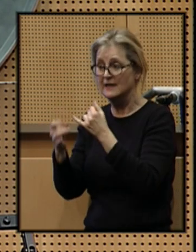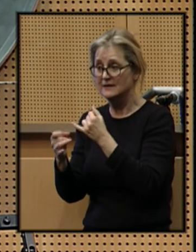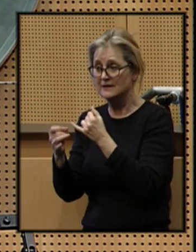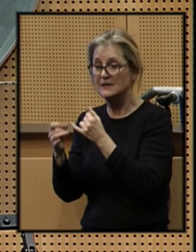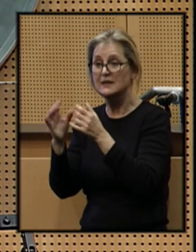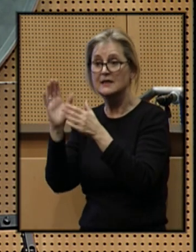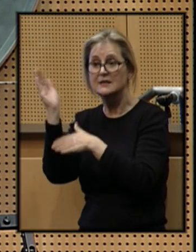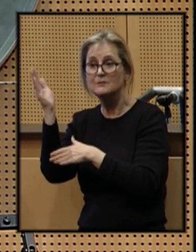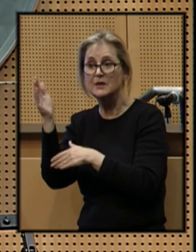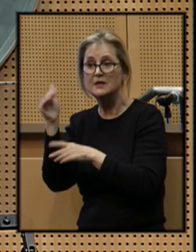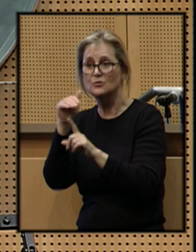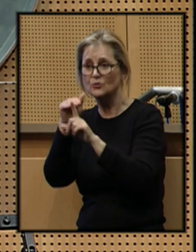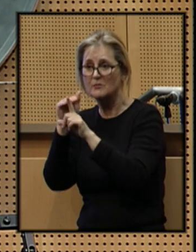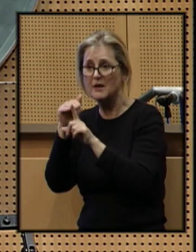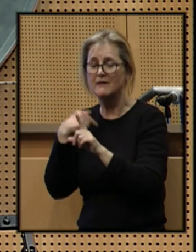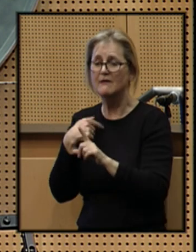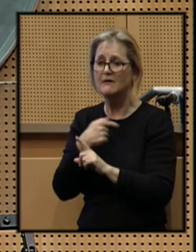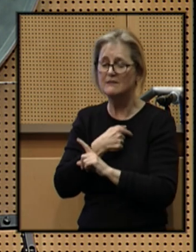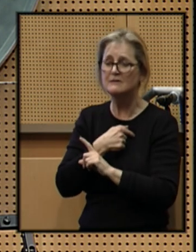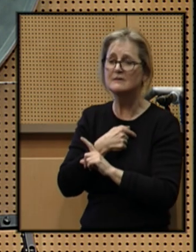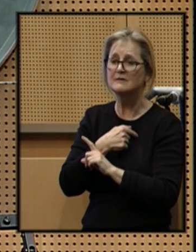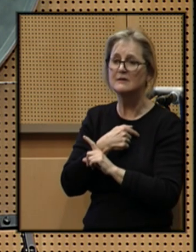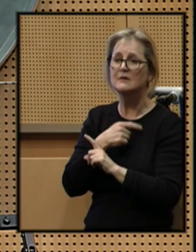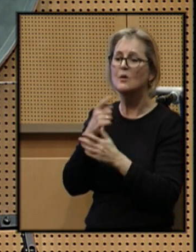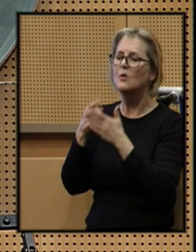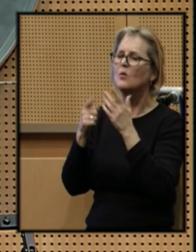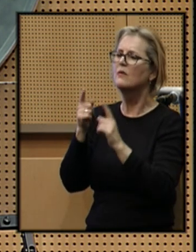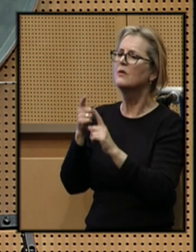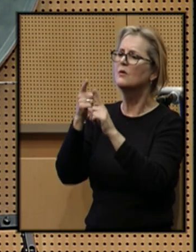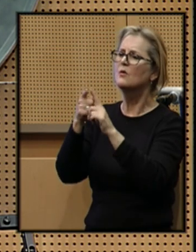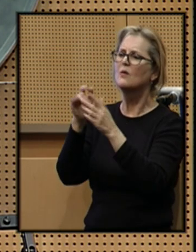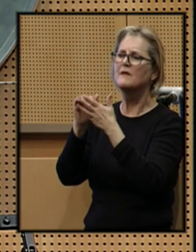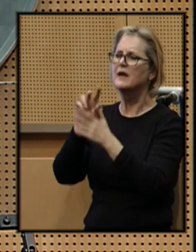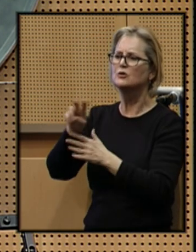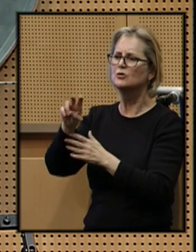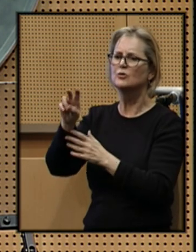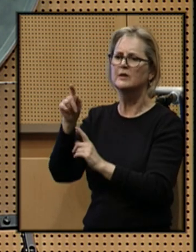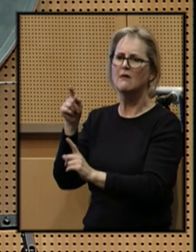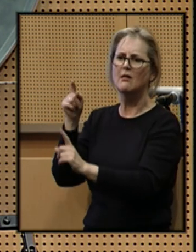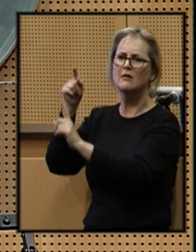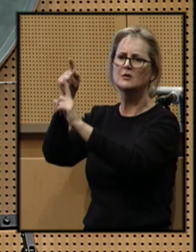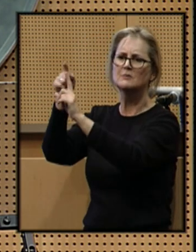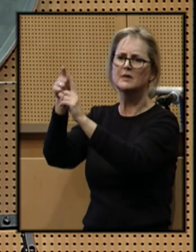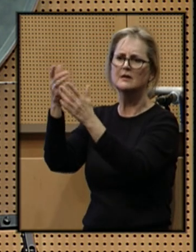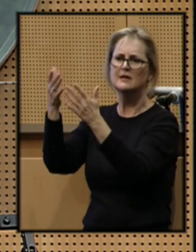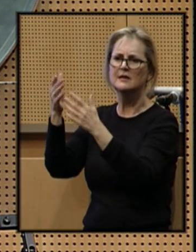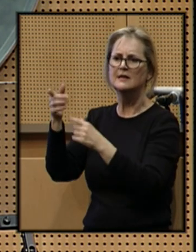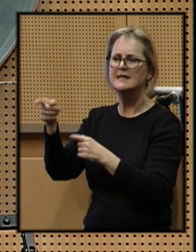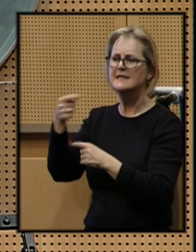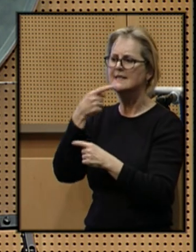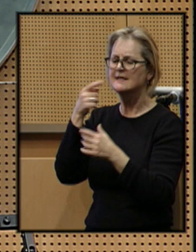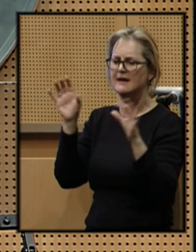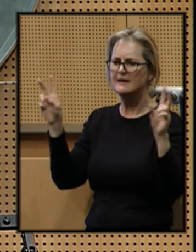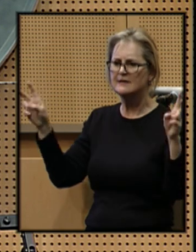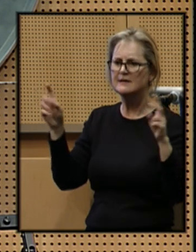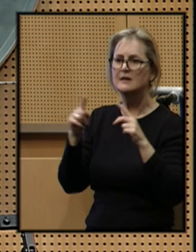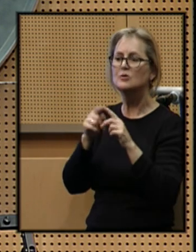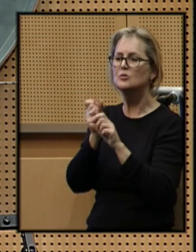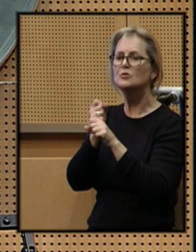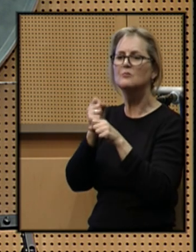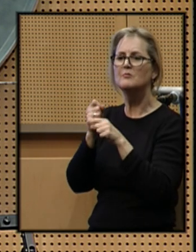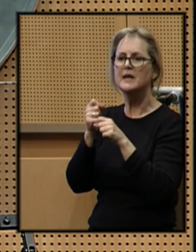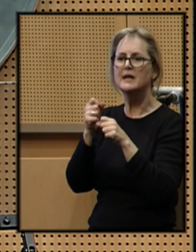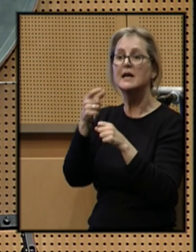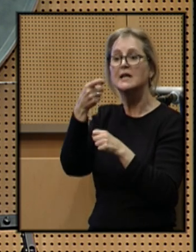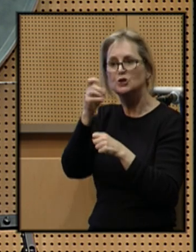by reminding us of what the goal of that journey ultimately is. He said, to make gentle